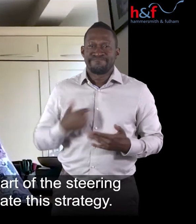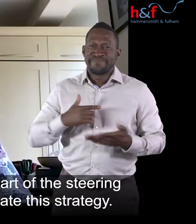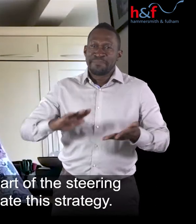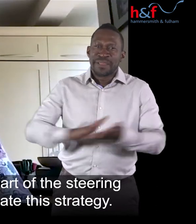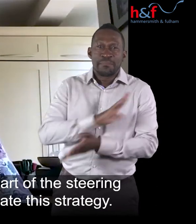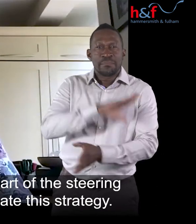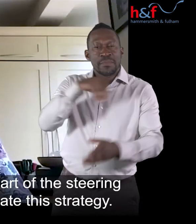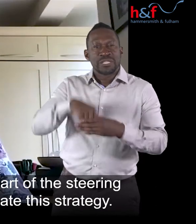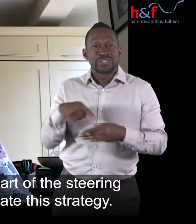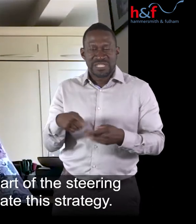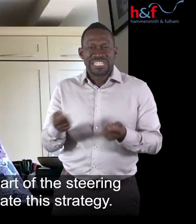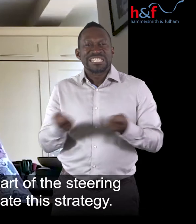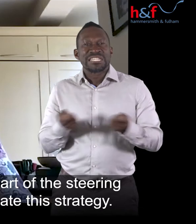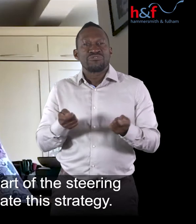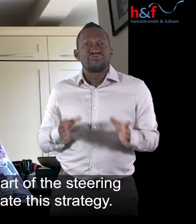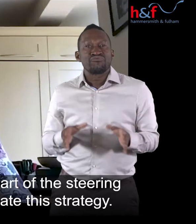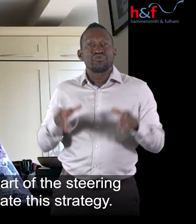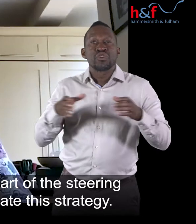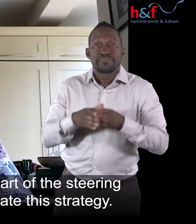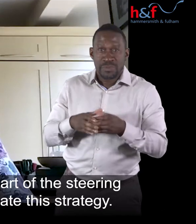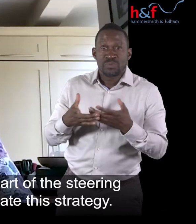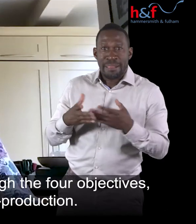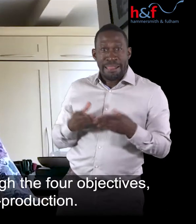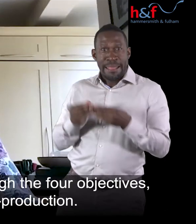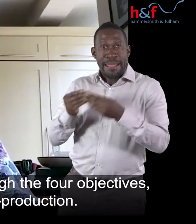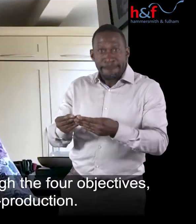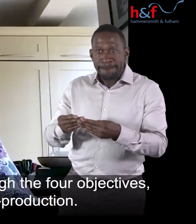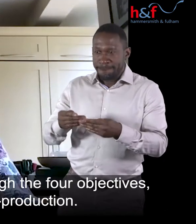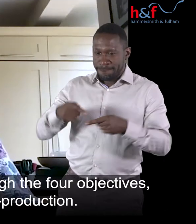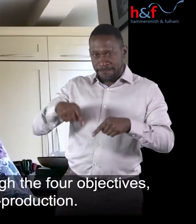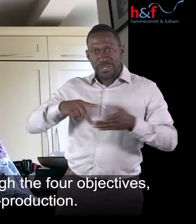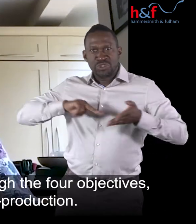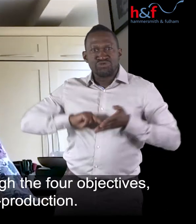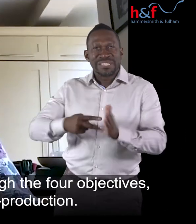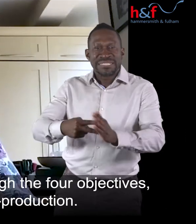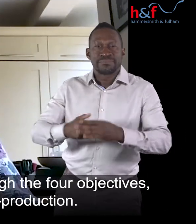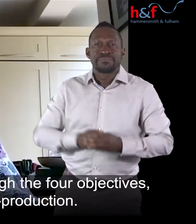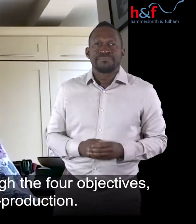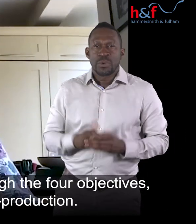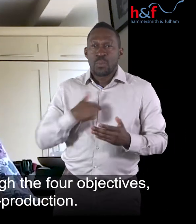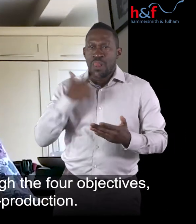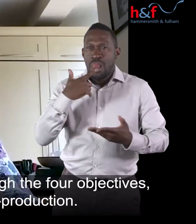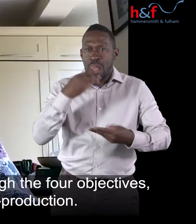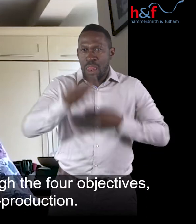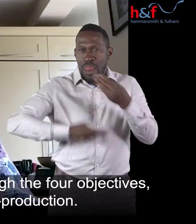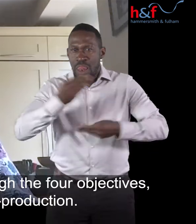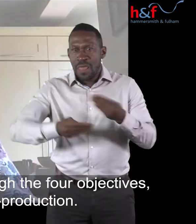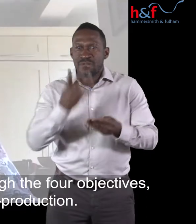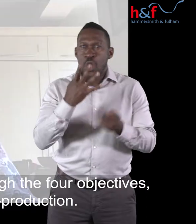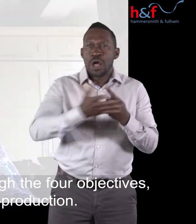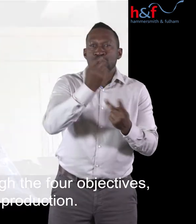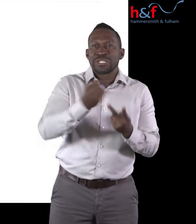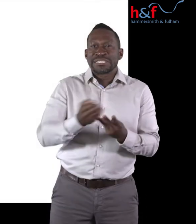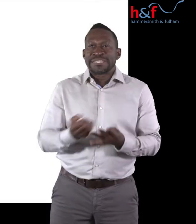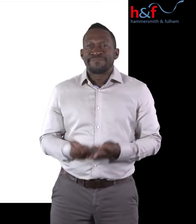of the steering group that helped create this strategy. I'm going to take you through the four objectives, starting with co